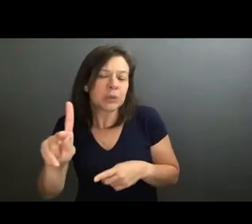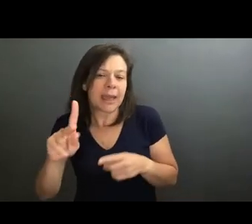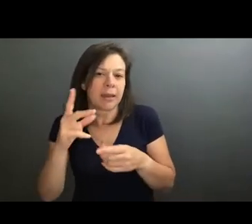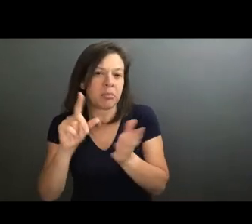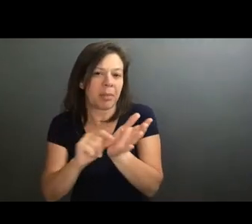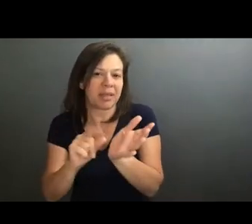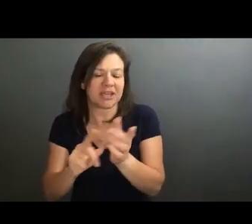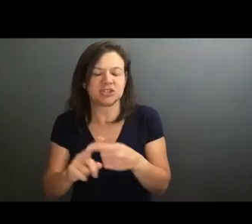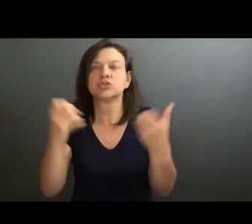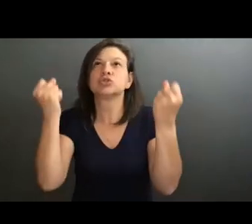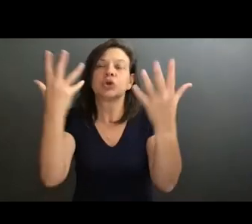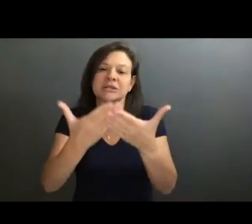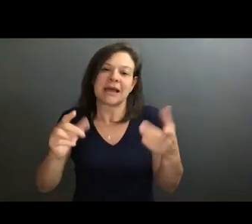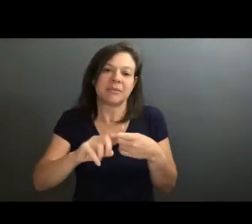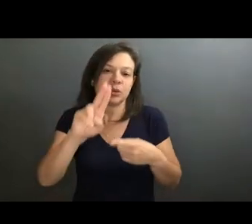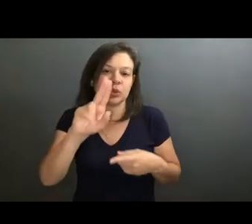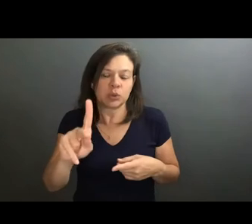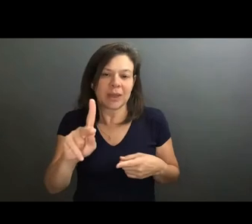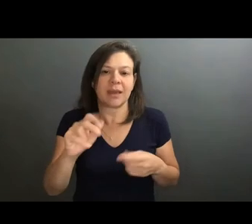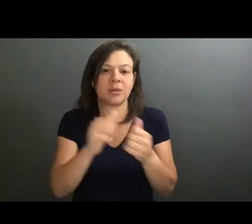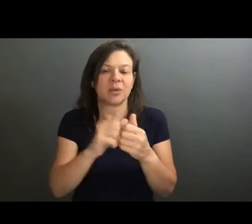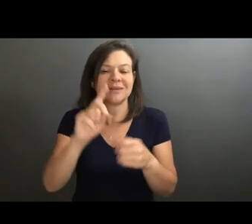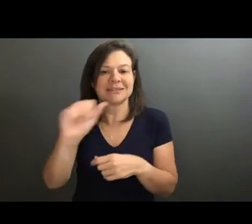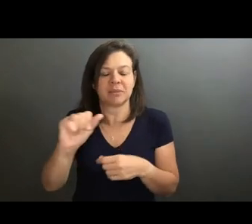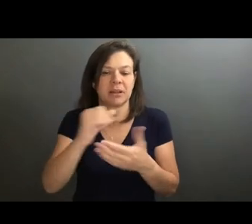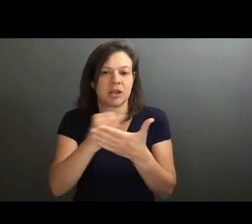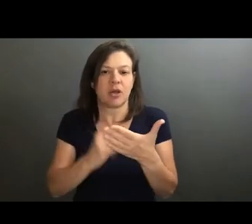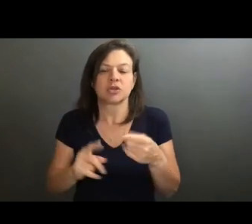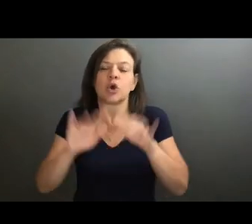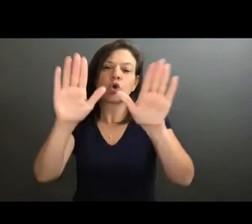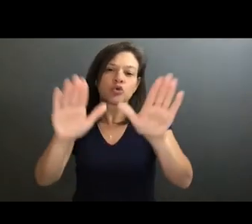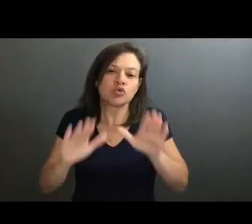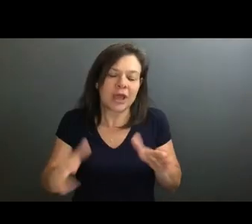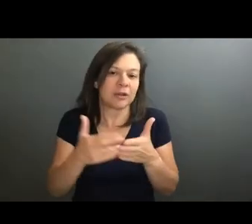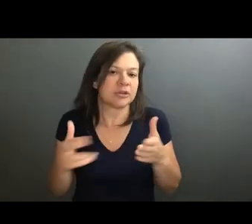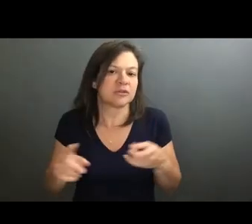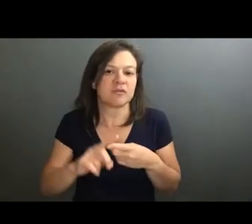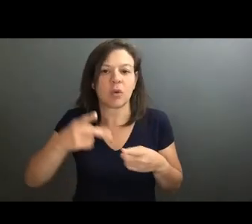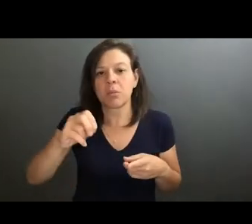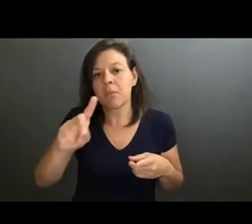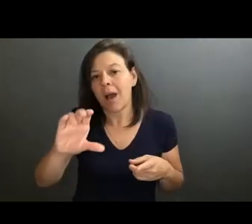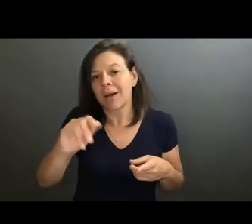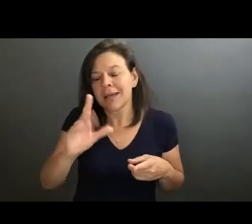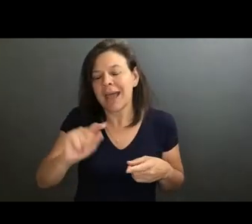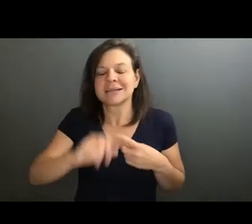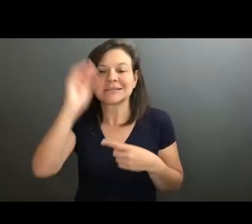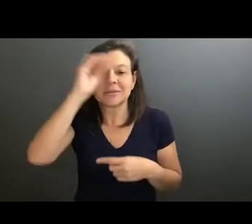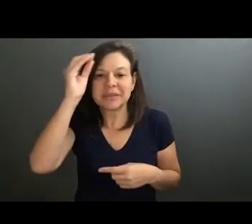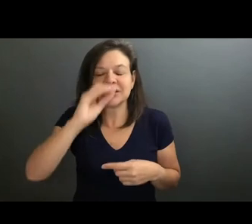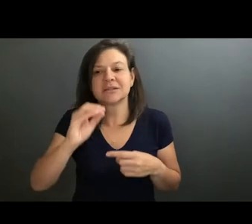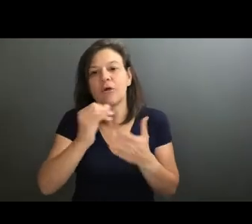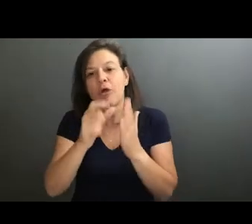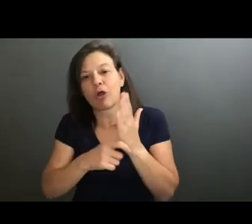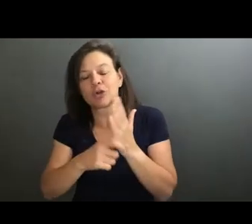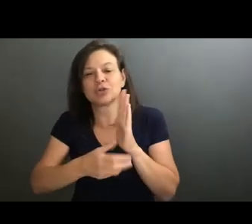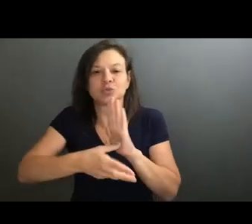in the UK in general with disability arts and just a great resource for like podcasts, opinion articles, reviews, and more kind of